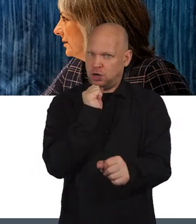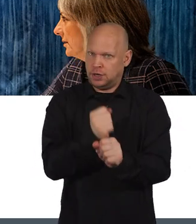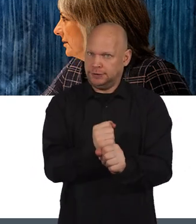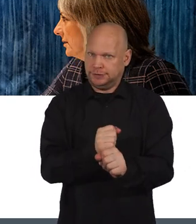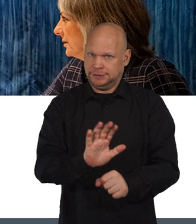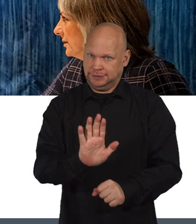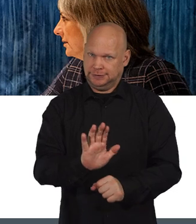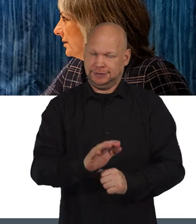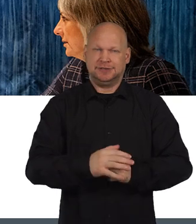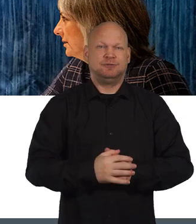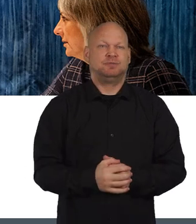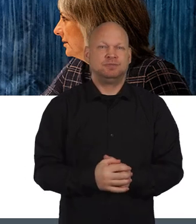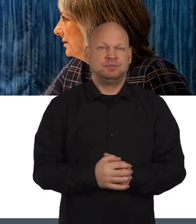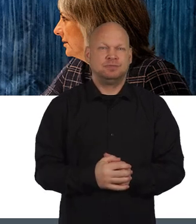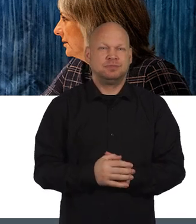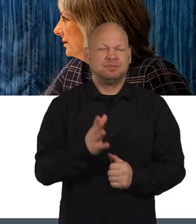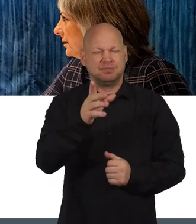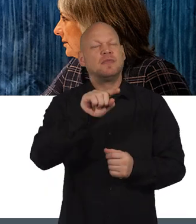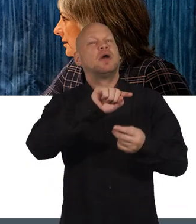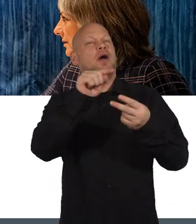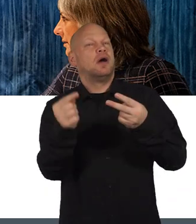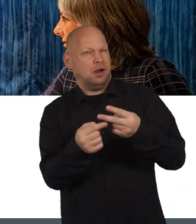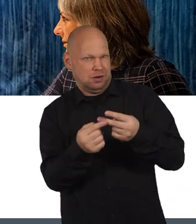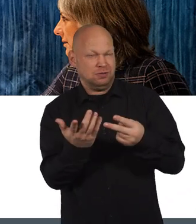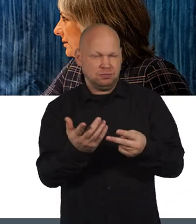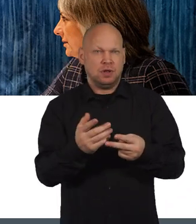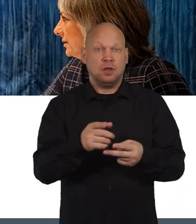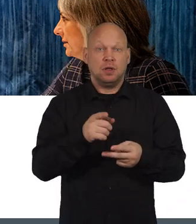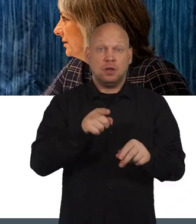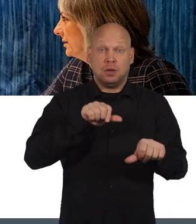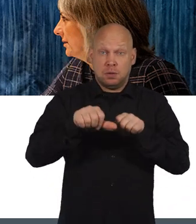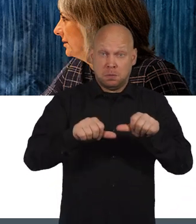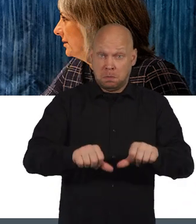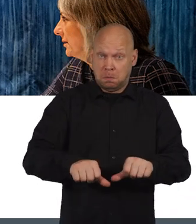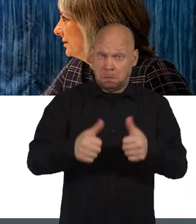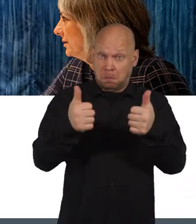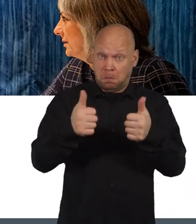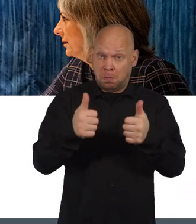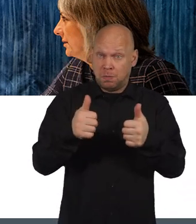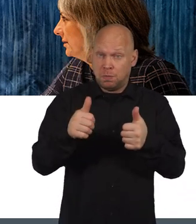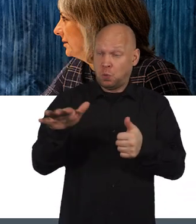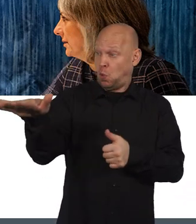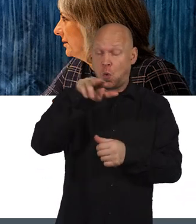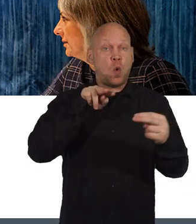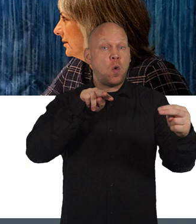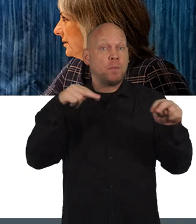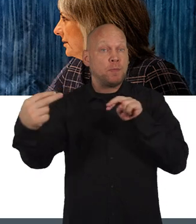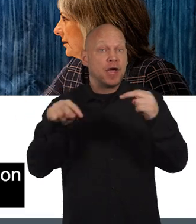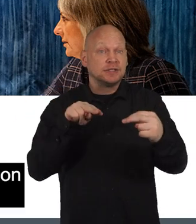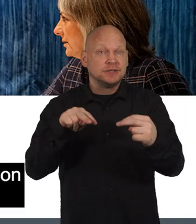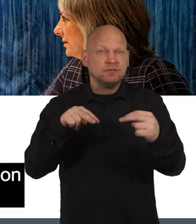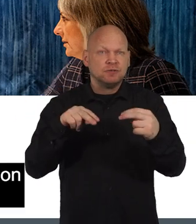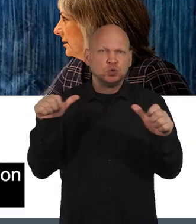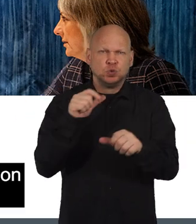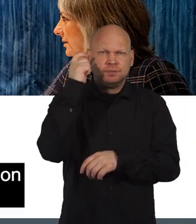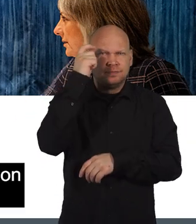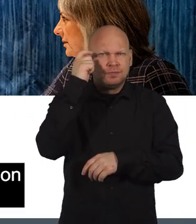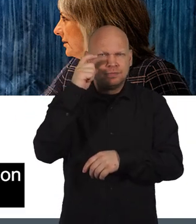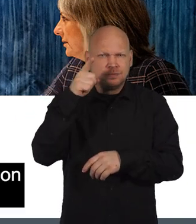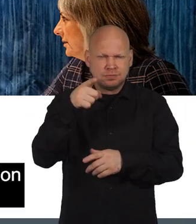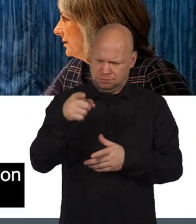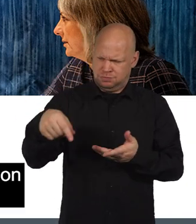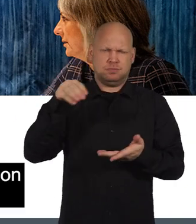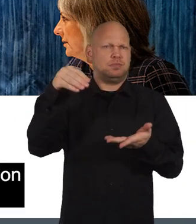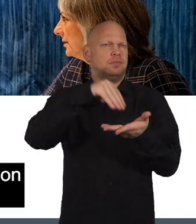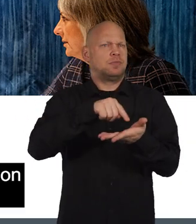not a guarantee. In other words, if the process works well, all perspectives should be considered as